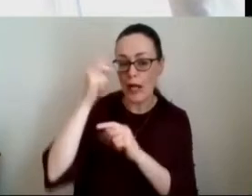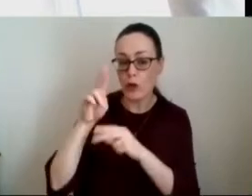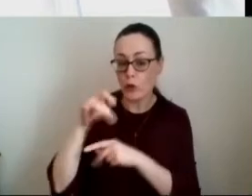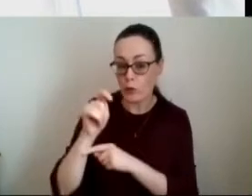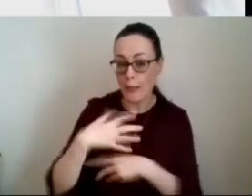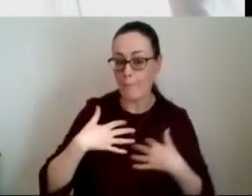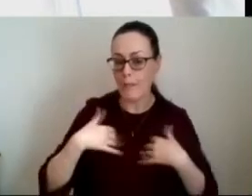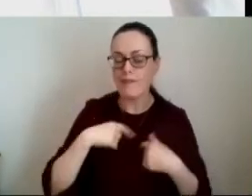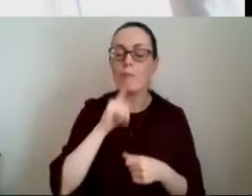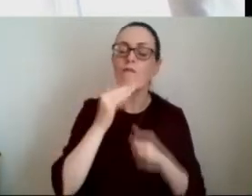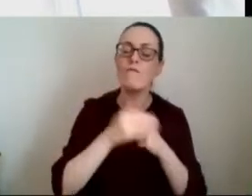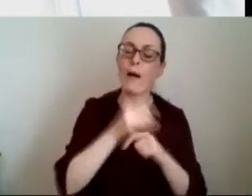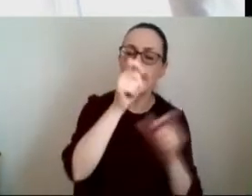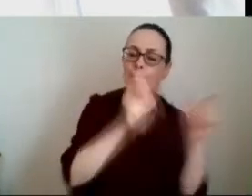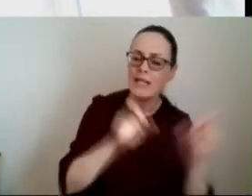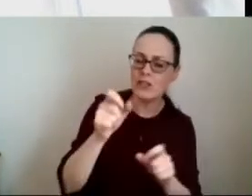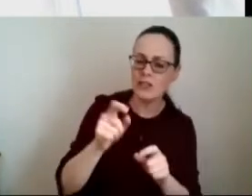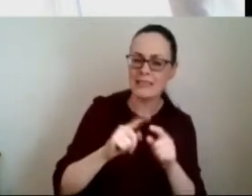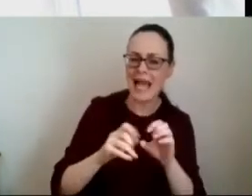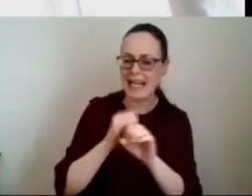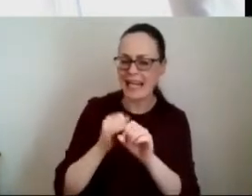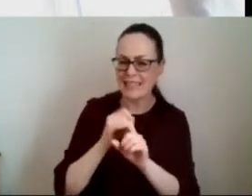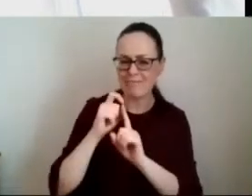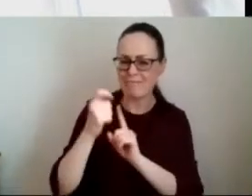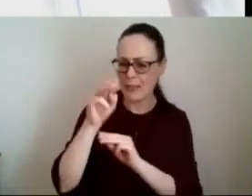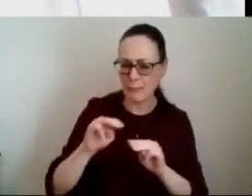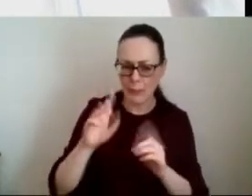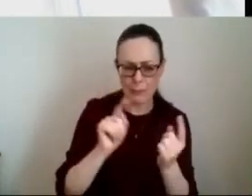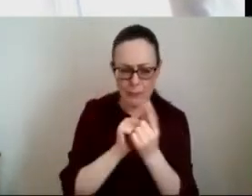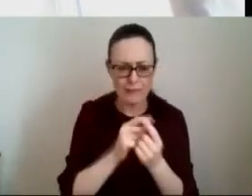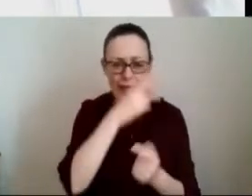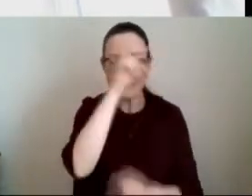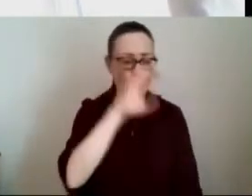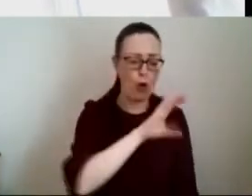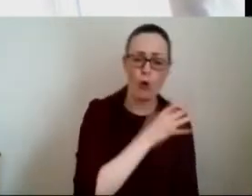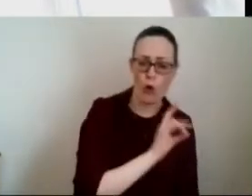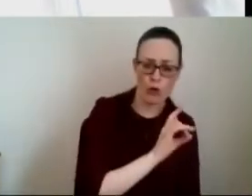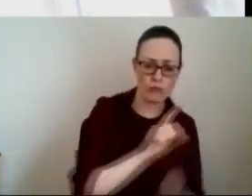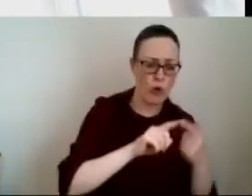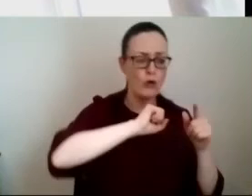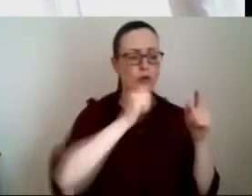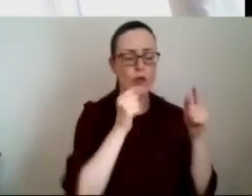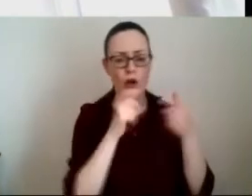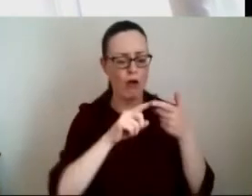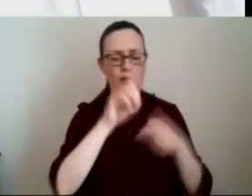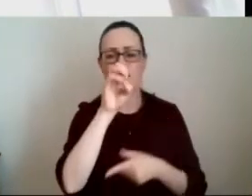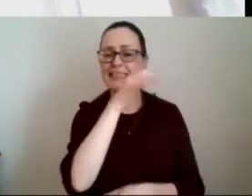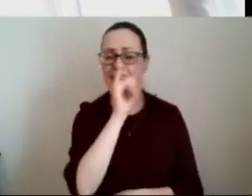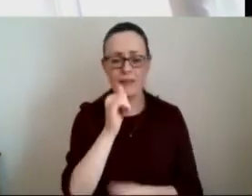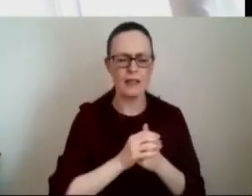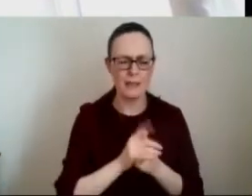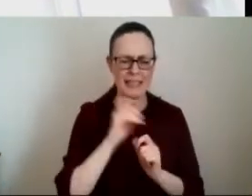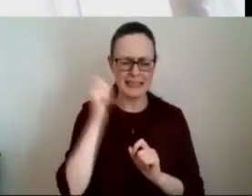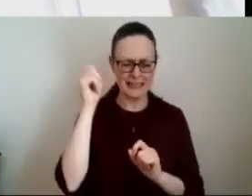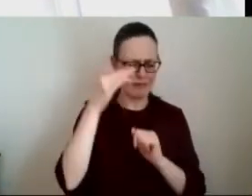for patients and for our clinicians who see patients say in cork or in donegal or in dairy it's very difficult for